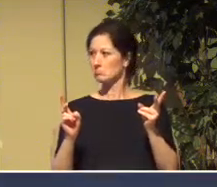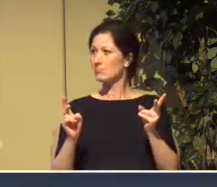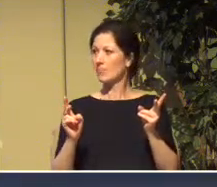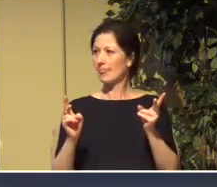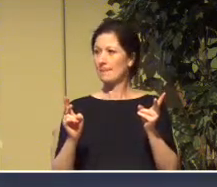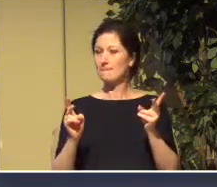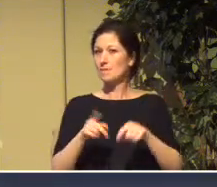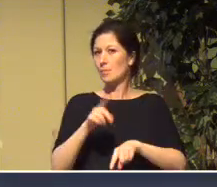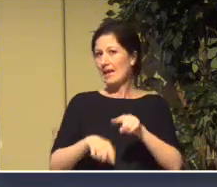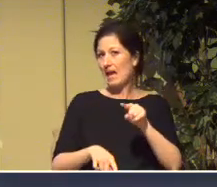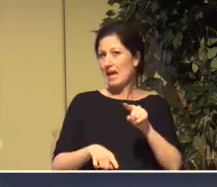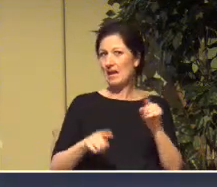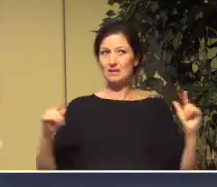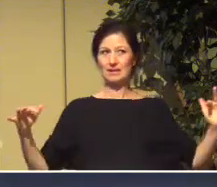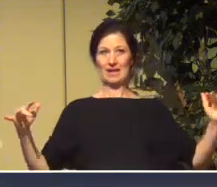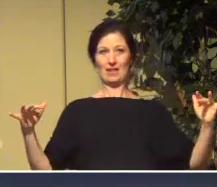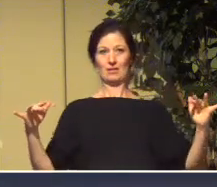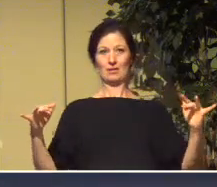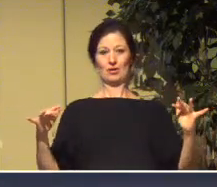So we can't gather together.